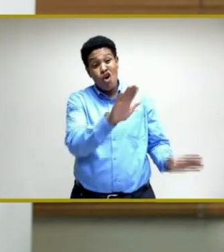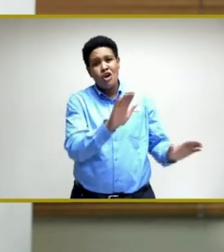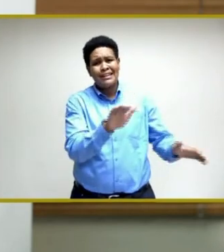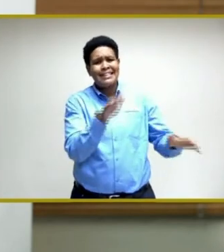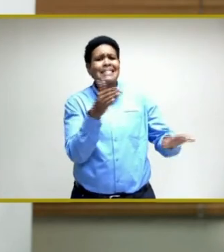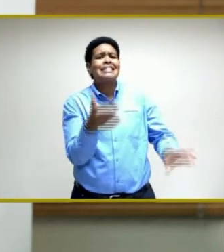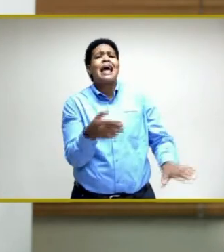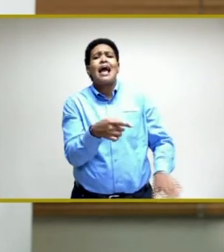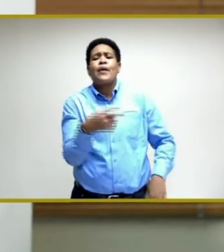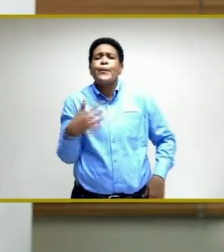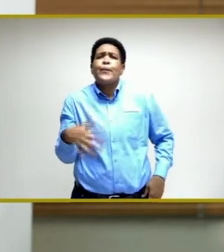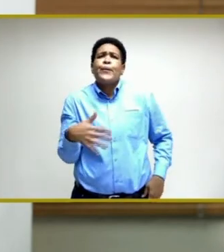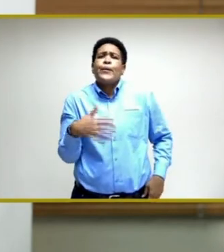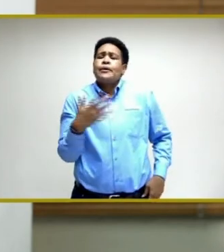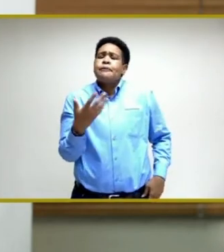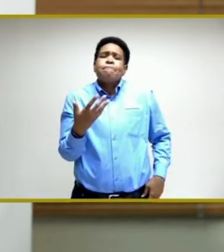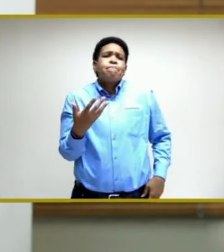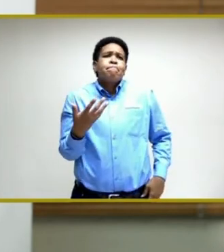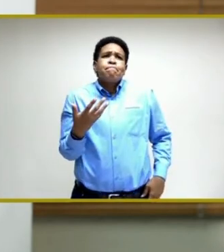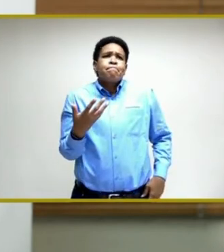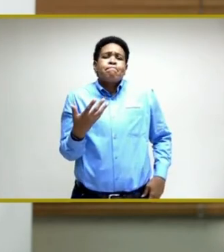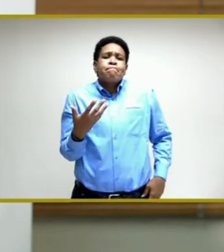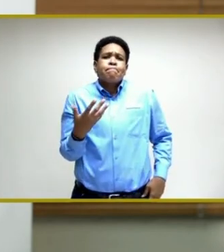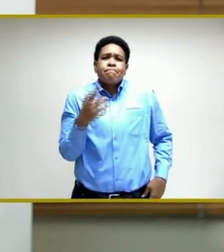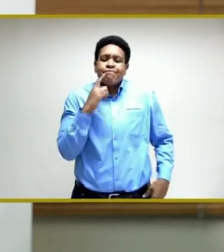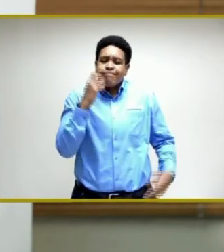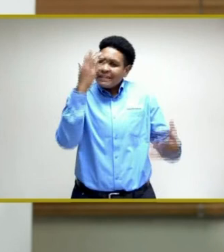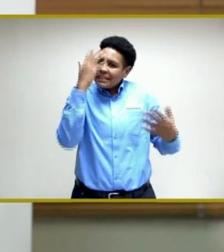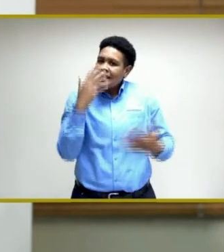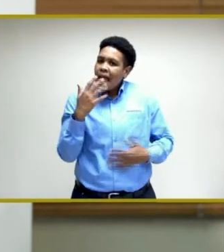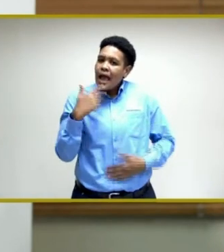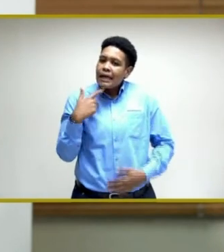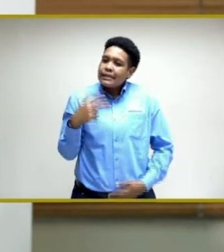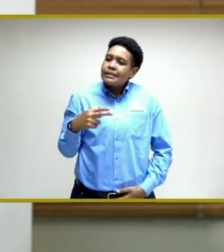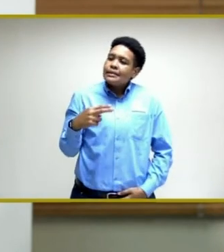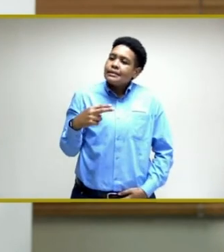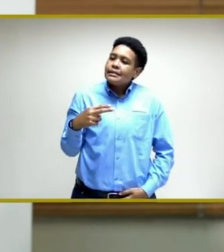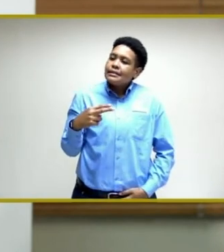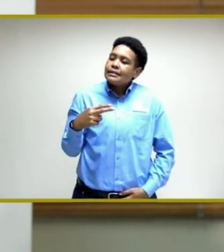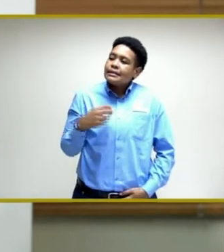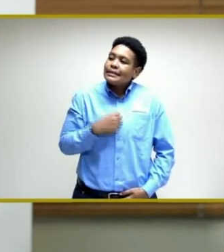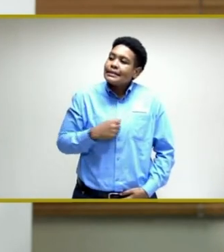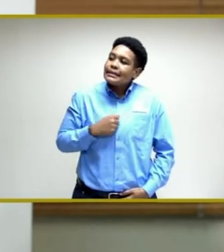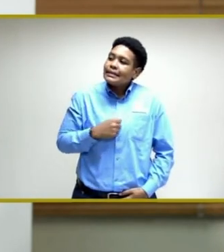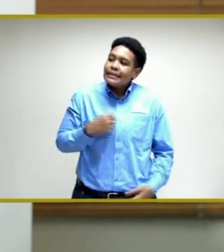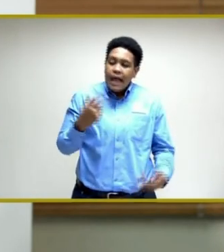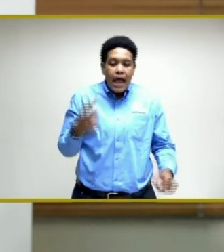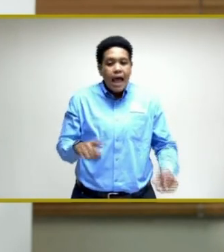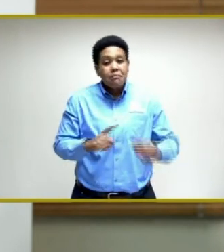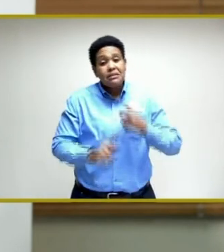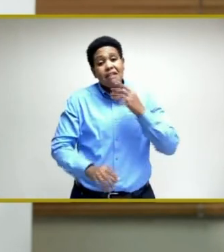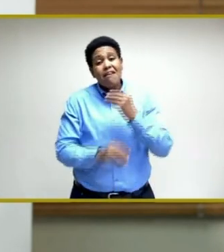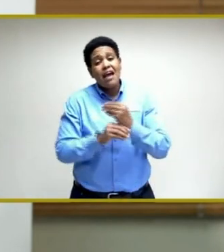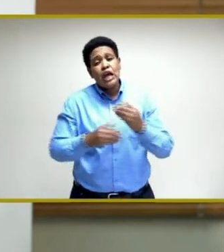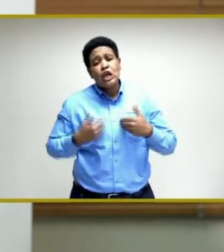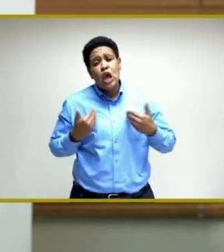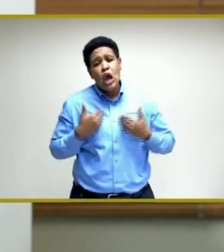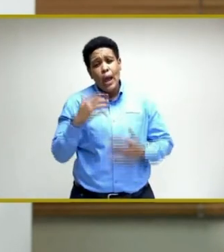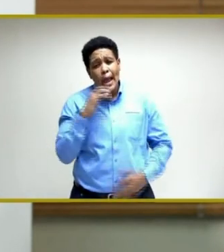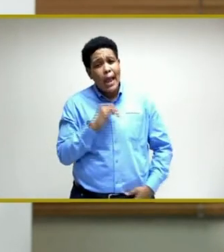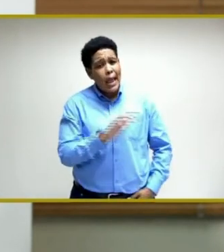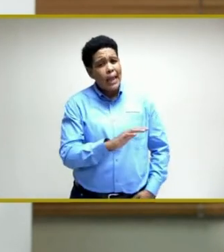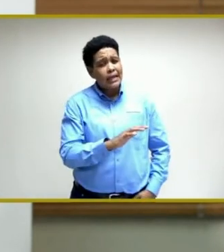is very regrettable, clearly, and, you know, at such a young age.